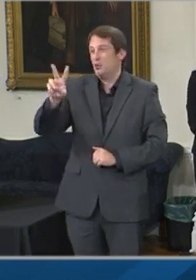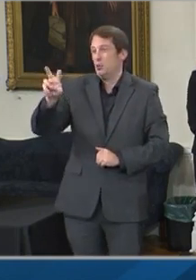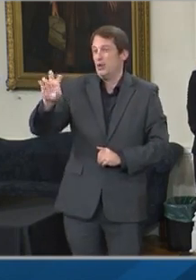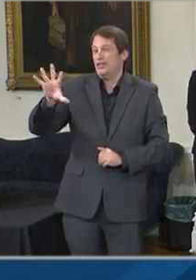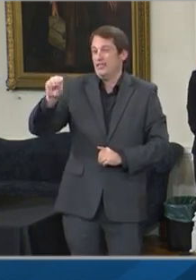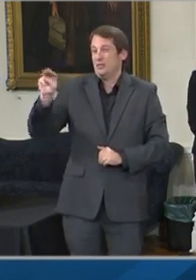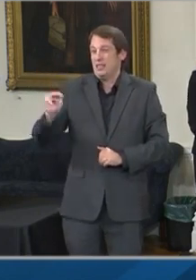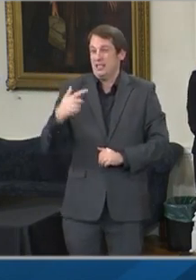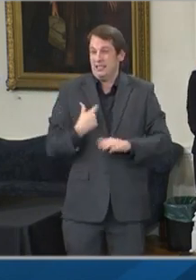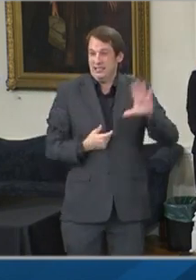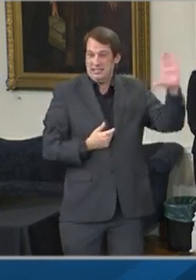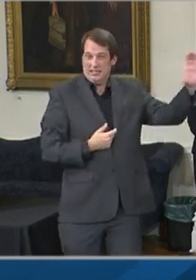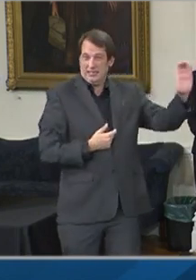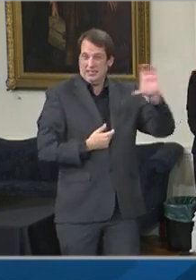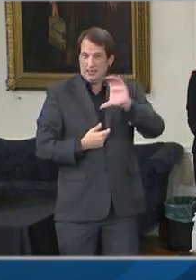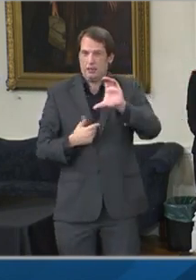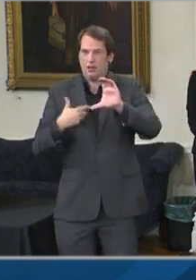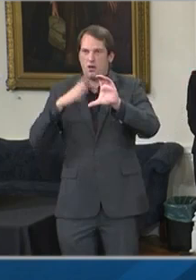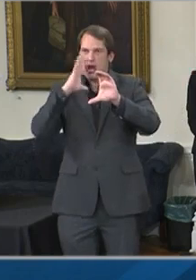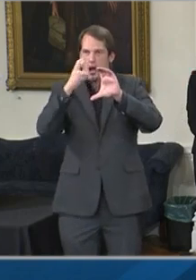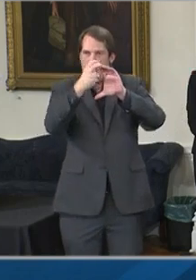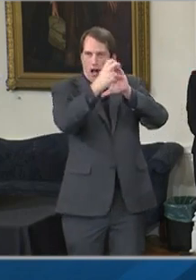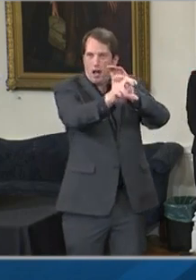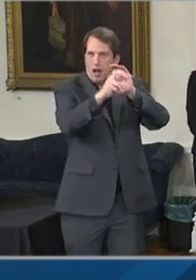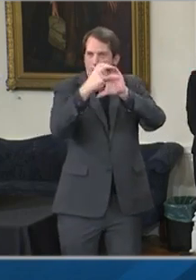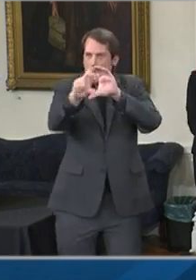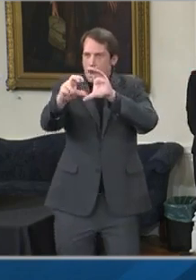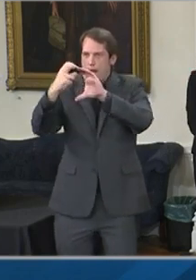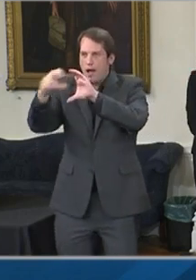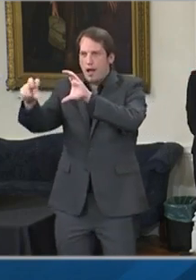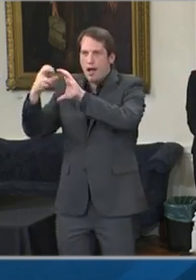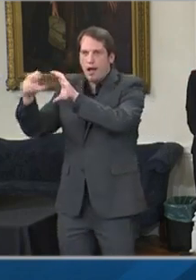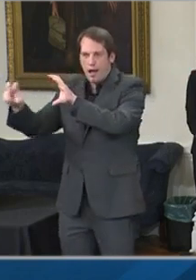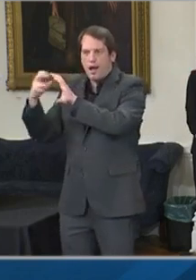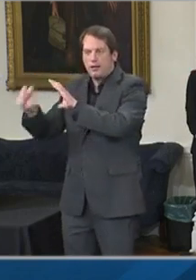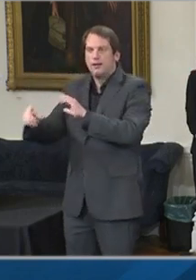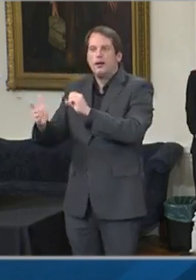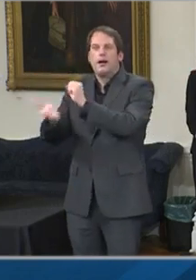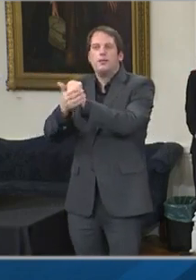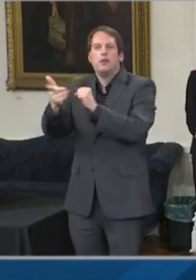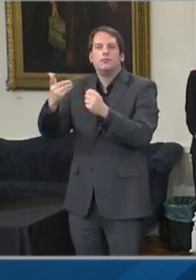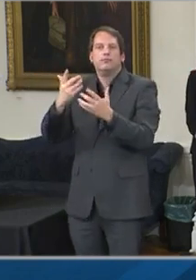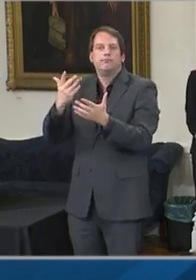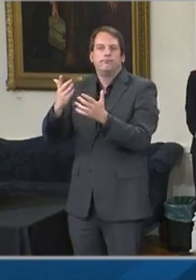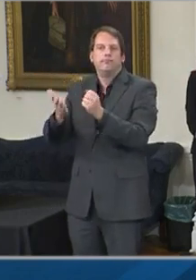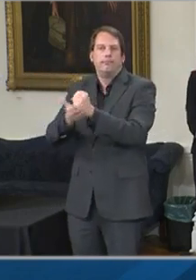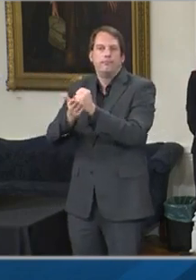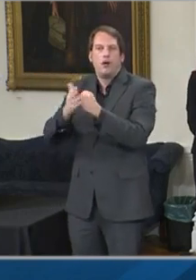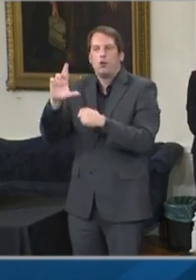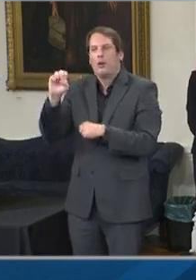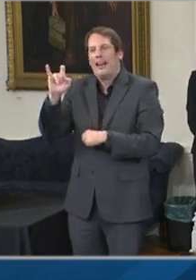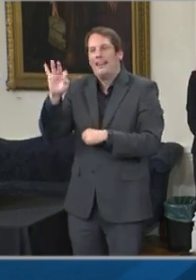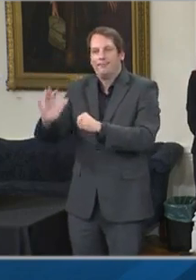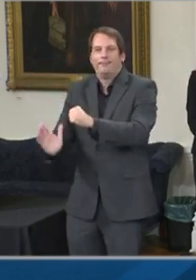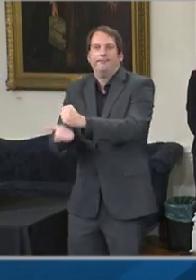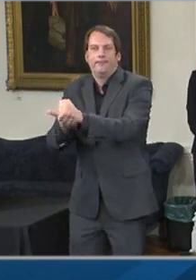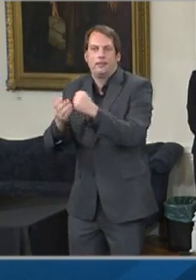of new relief programs as well as the expansion of our existing